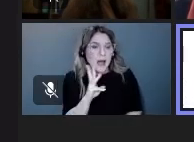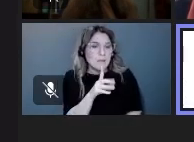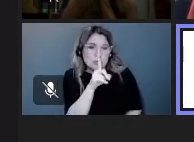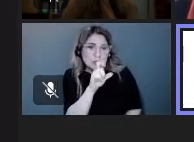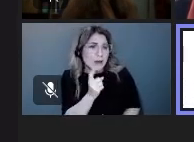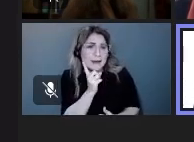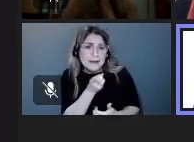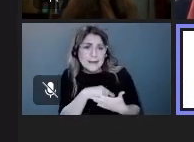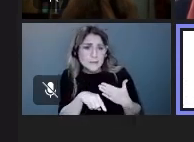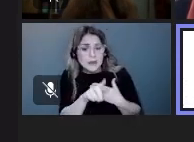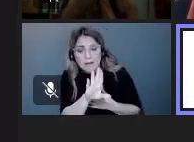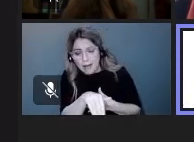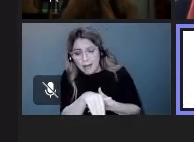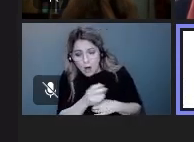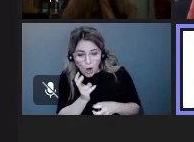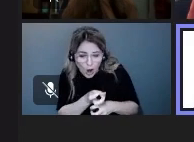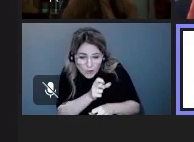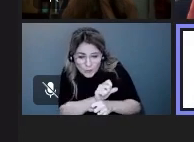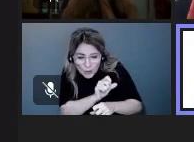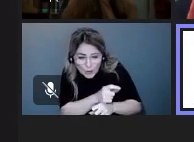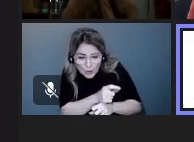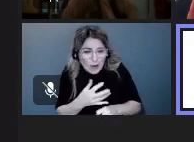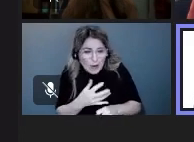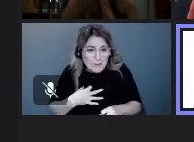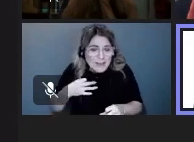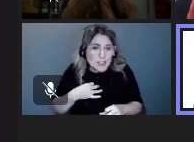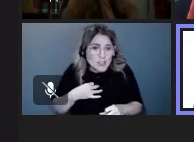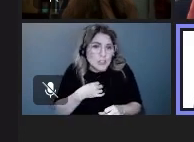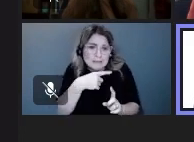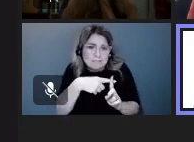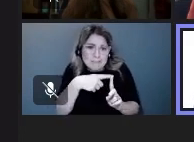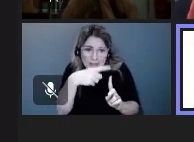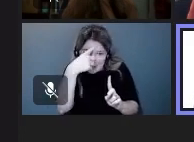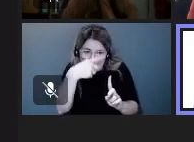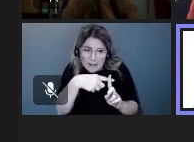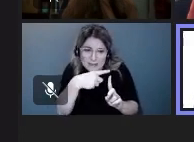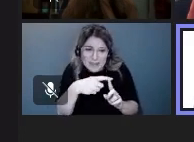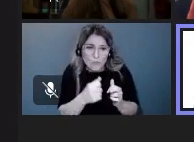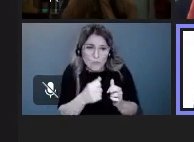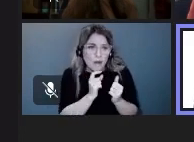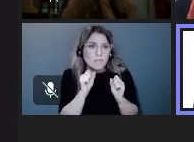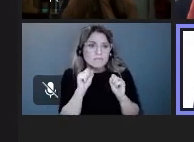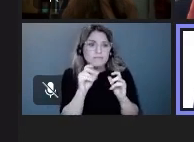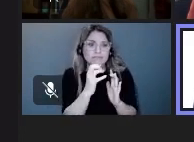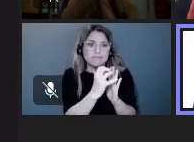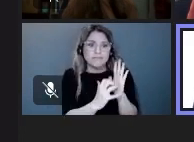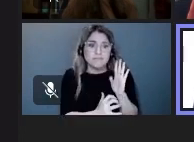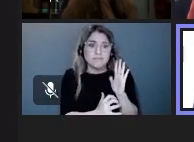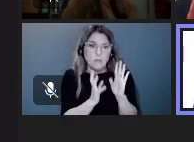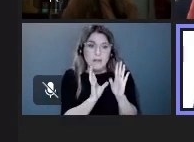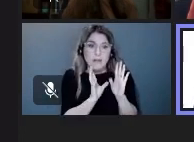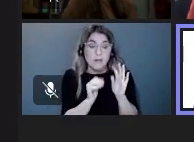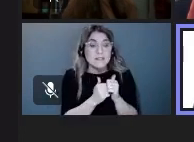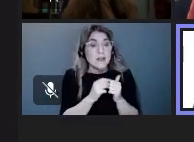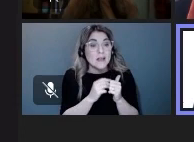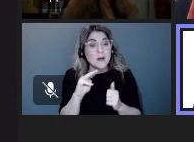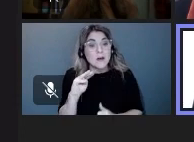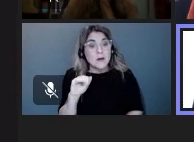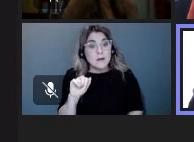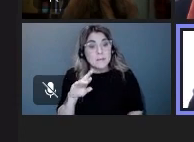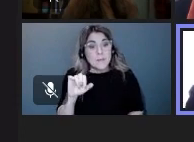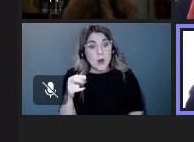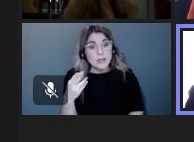that everyone is working hard on their applications and we'll be submitting those in time for the March 6th